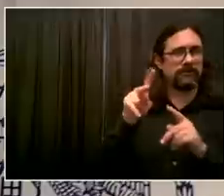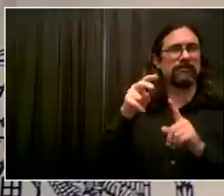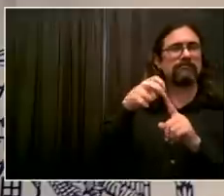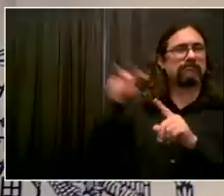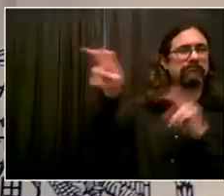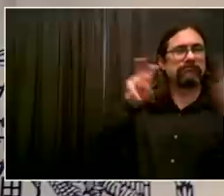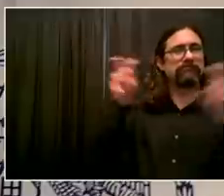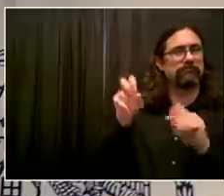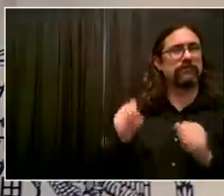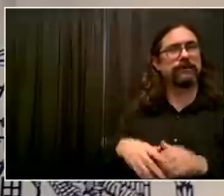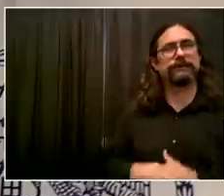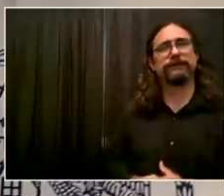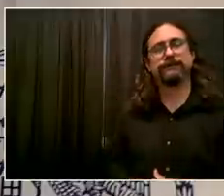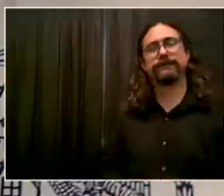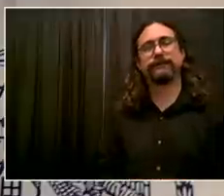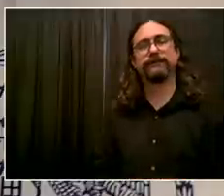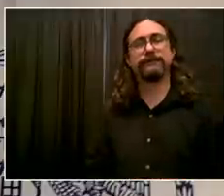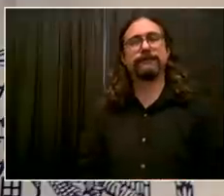Thanks, Mr. Mayor.